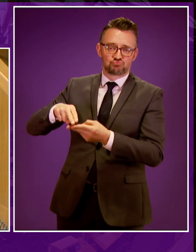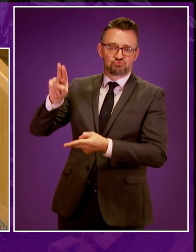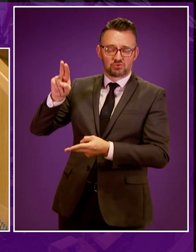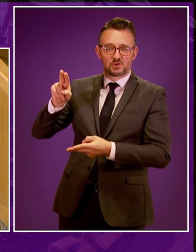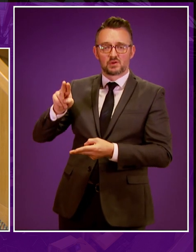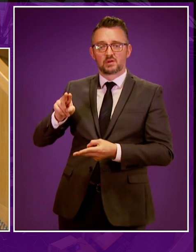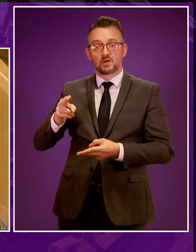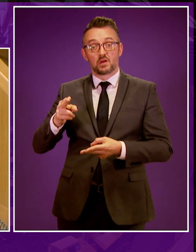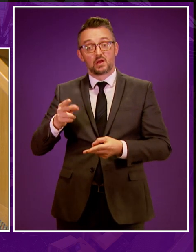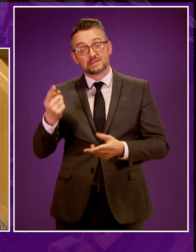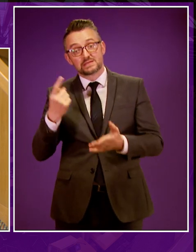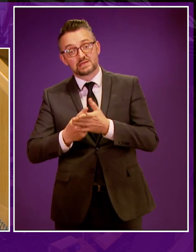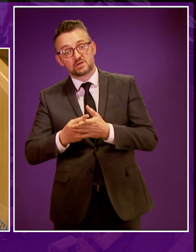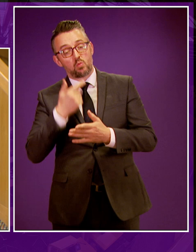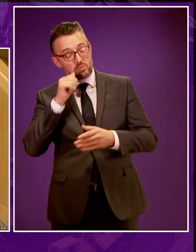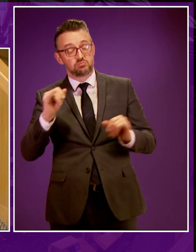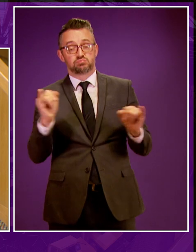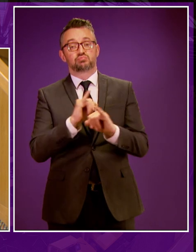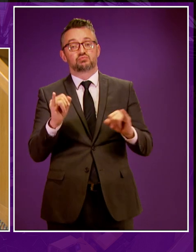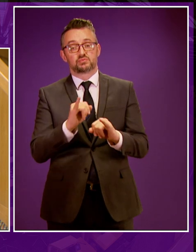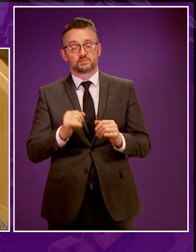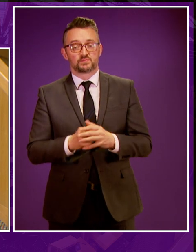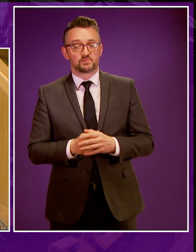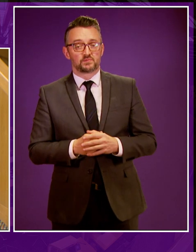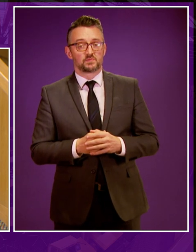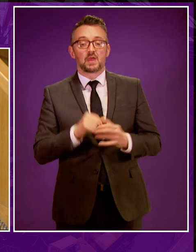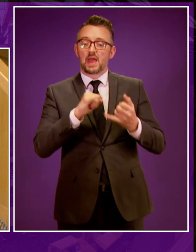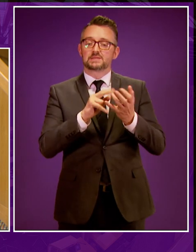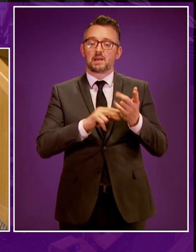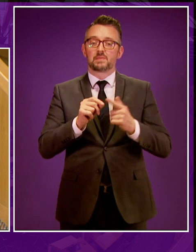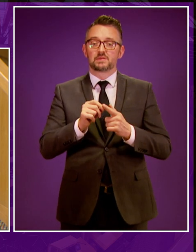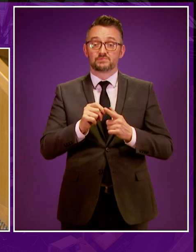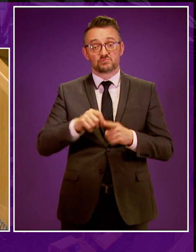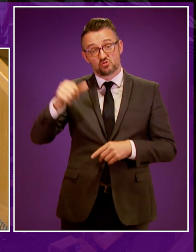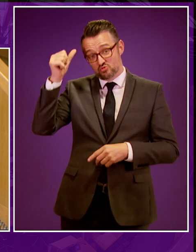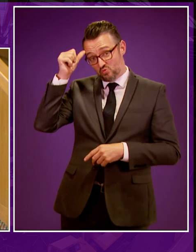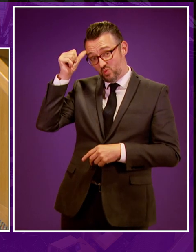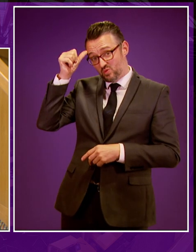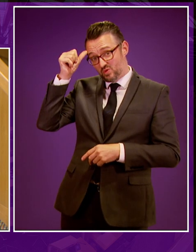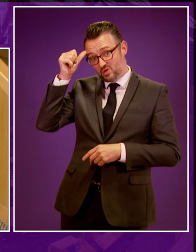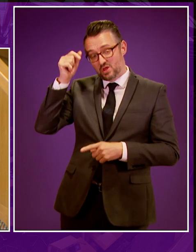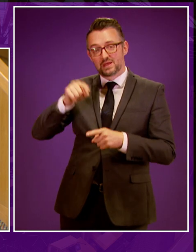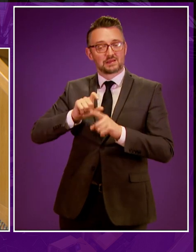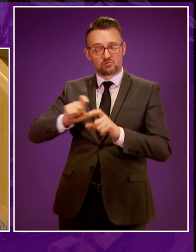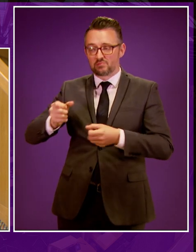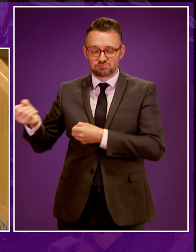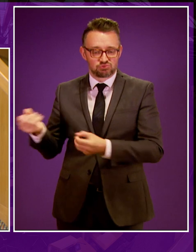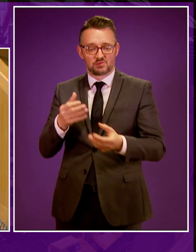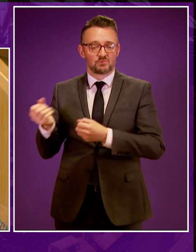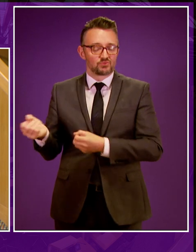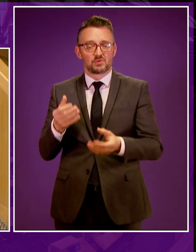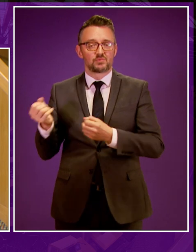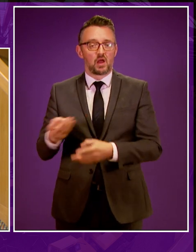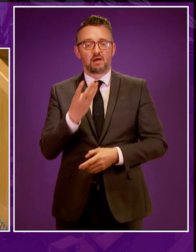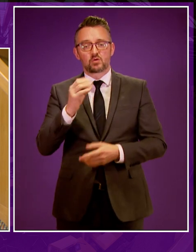the consequences of this decision will be costly. And yet the SNP know this and continue to import 40,000